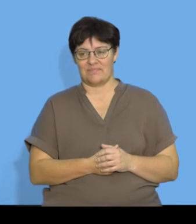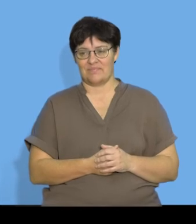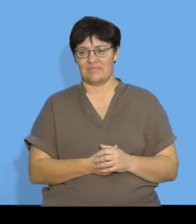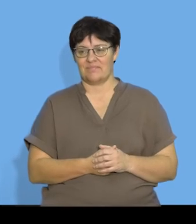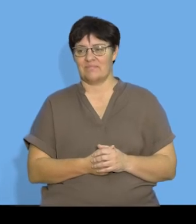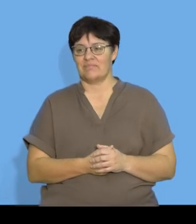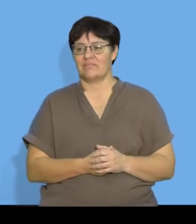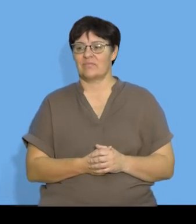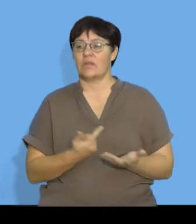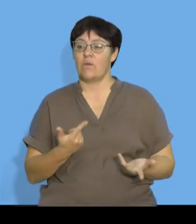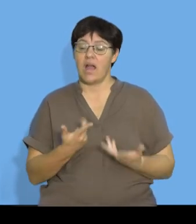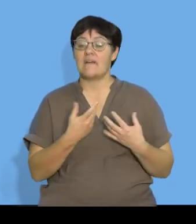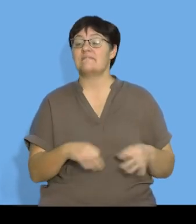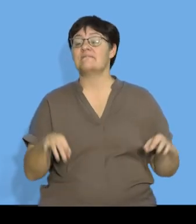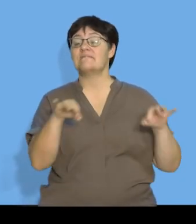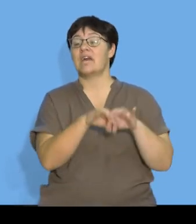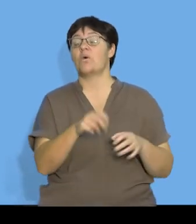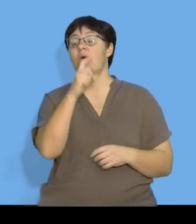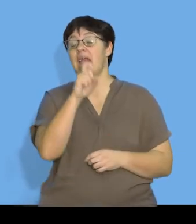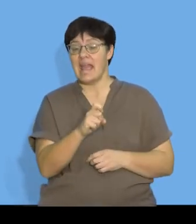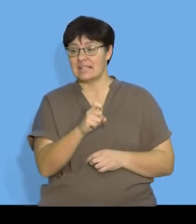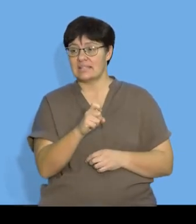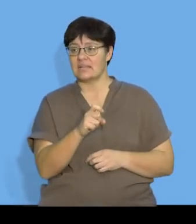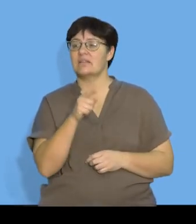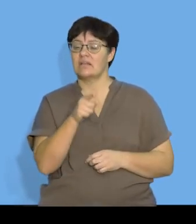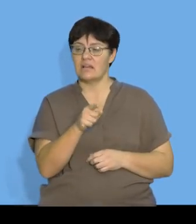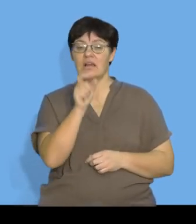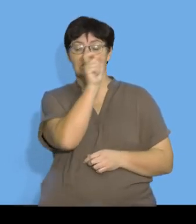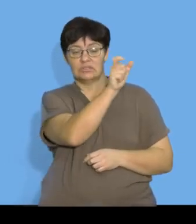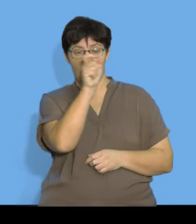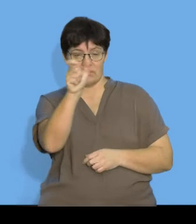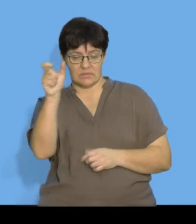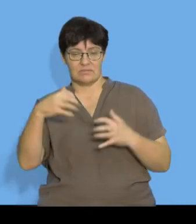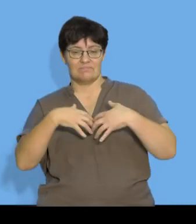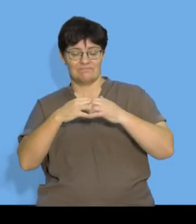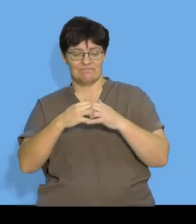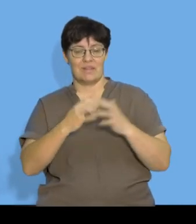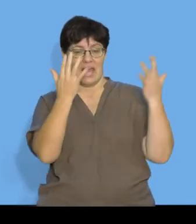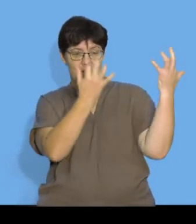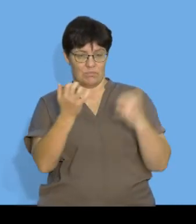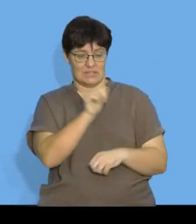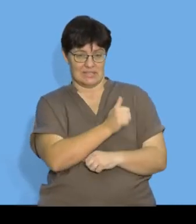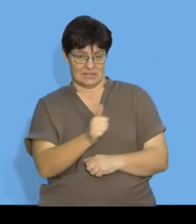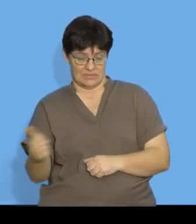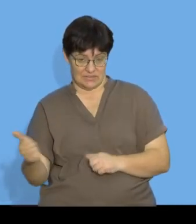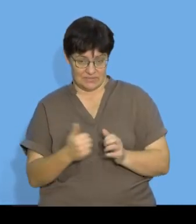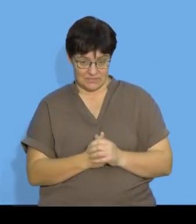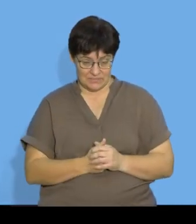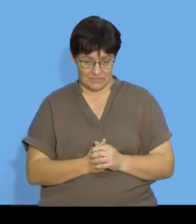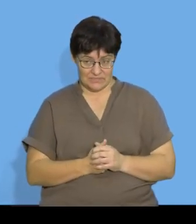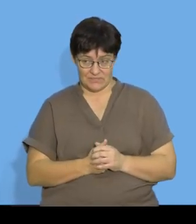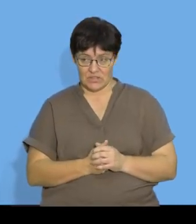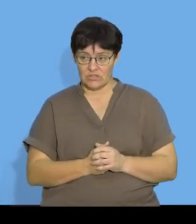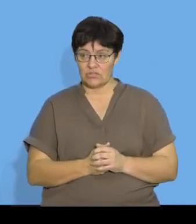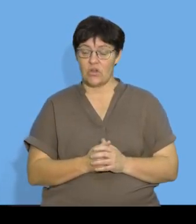so we are going to determine the value of x for which these terms form an arithmetic sequence so we're going to